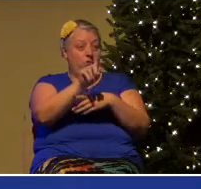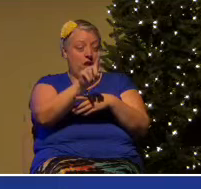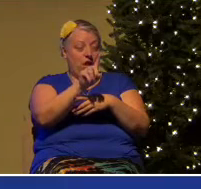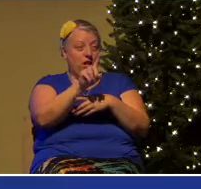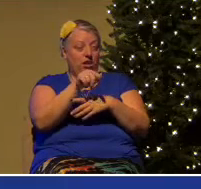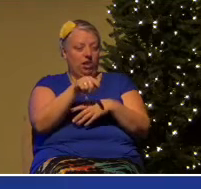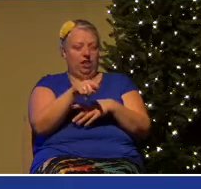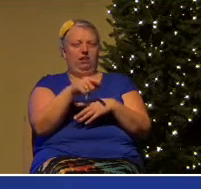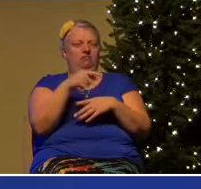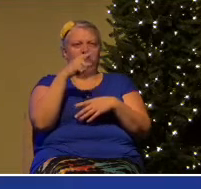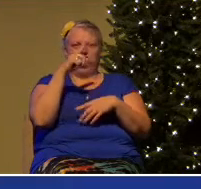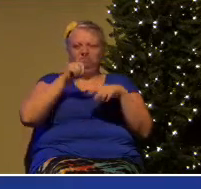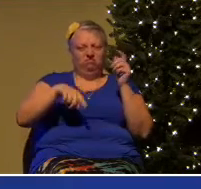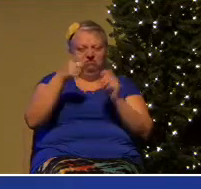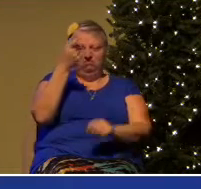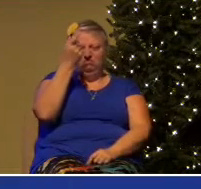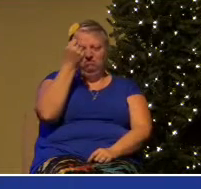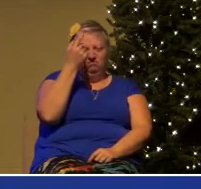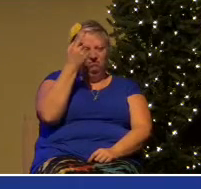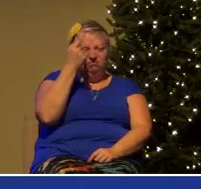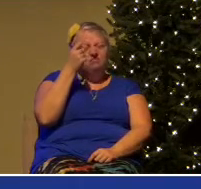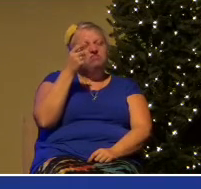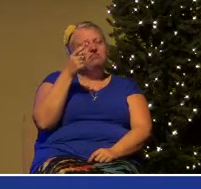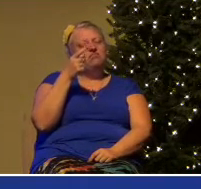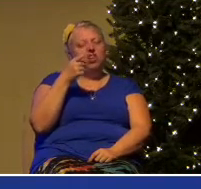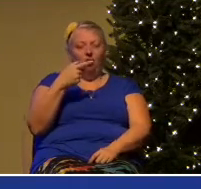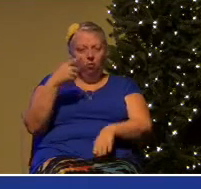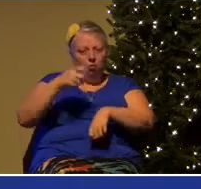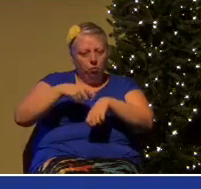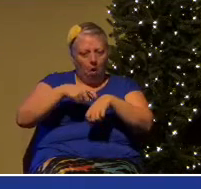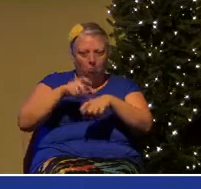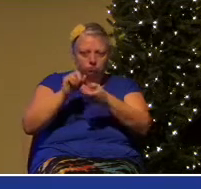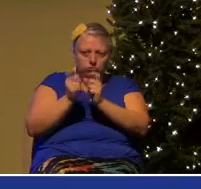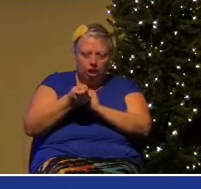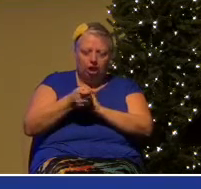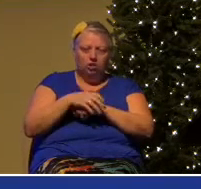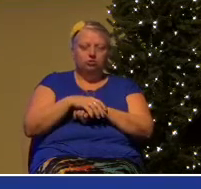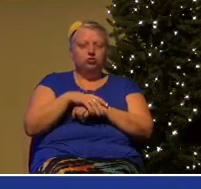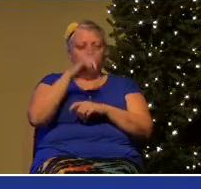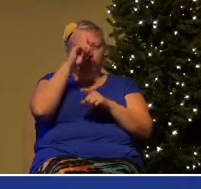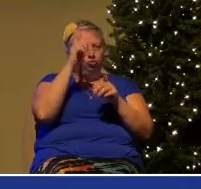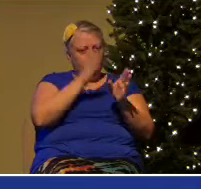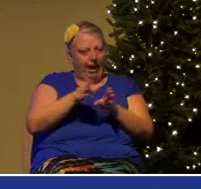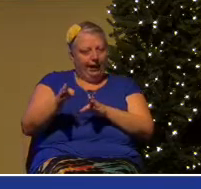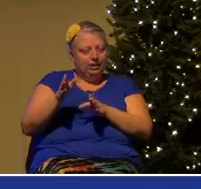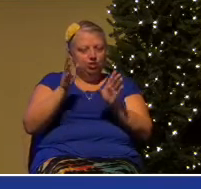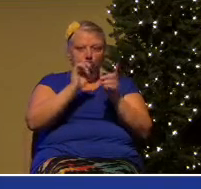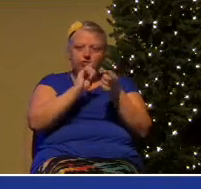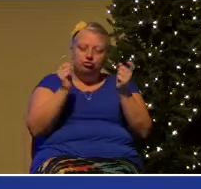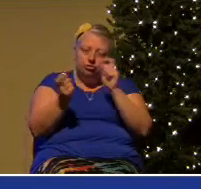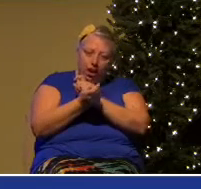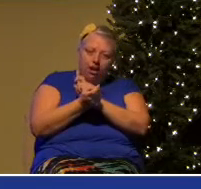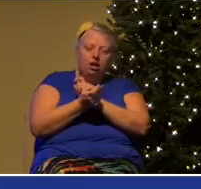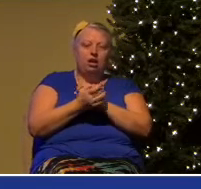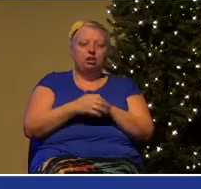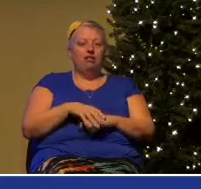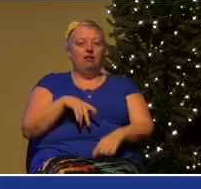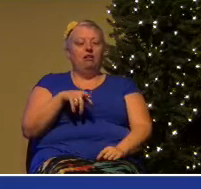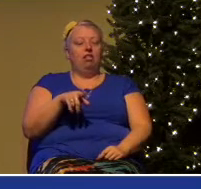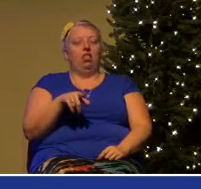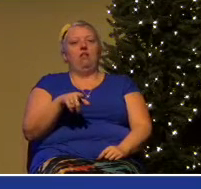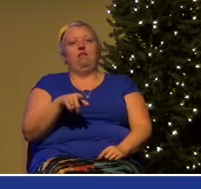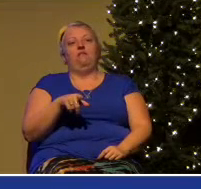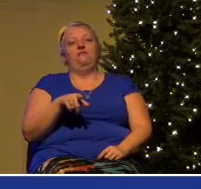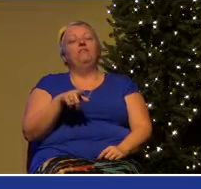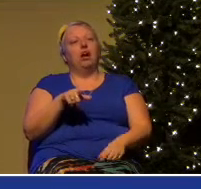not get their head around the fact that times had changed, strategies had changed, and so they stuck to